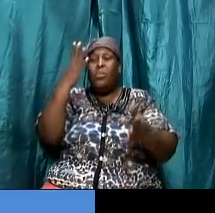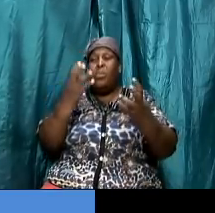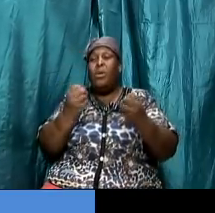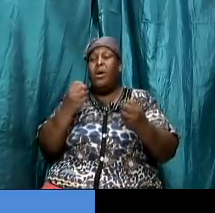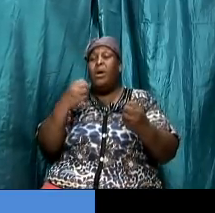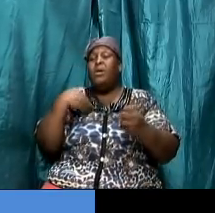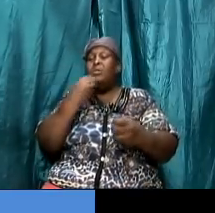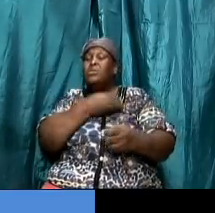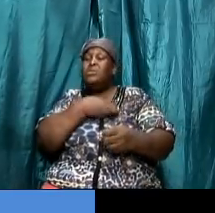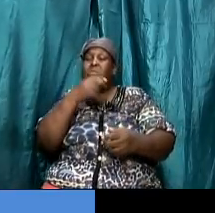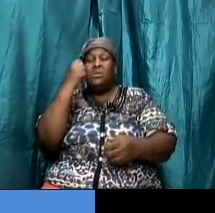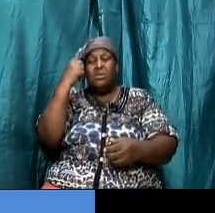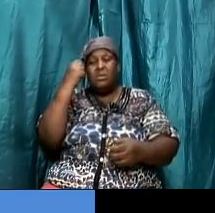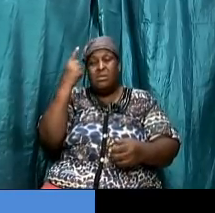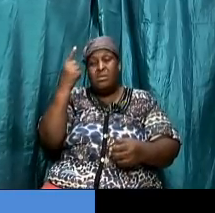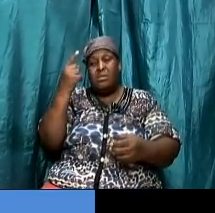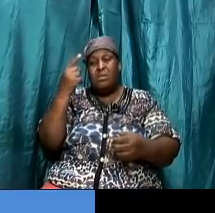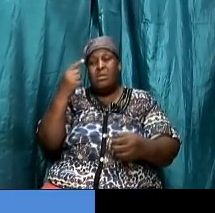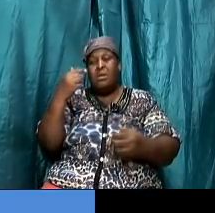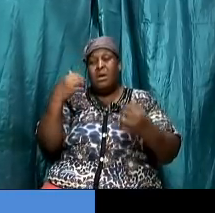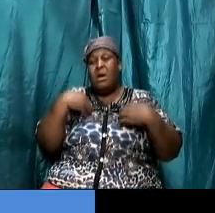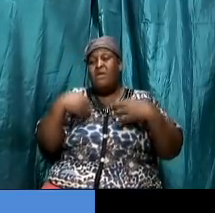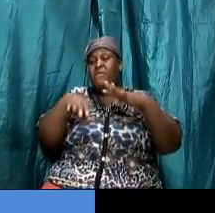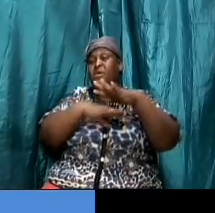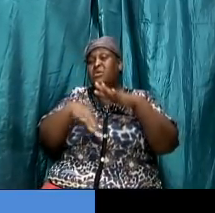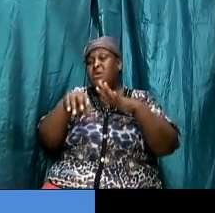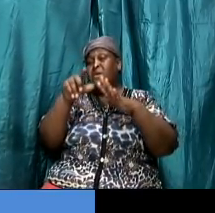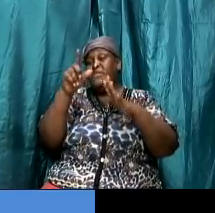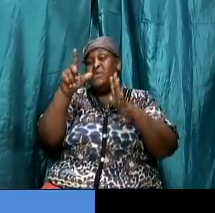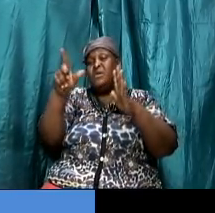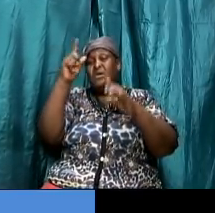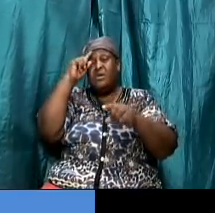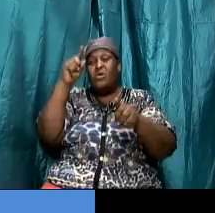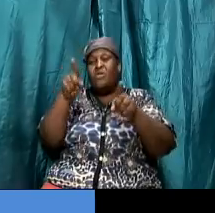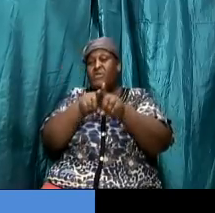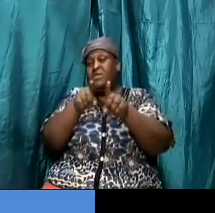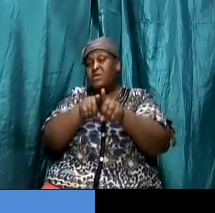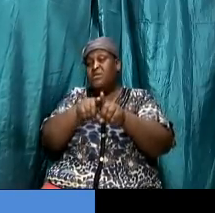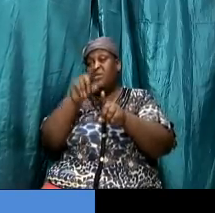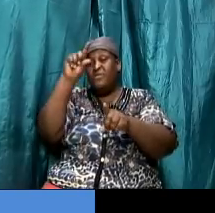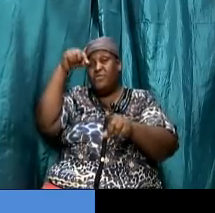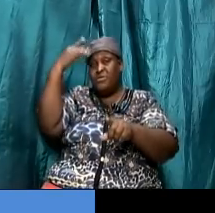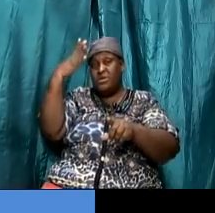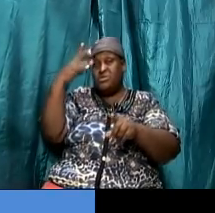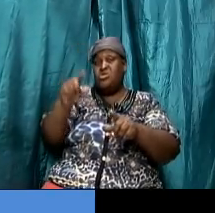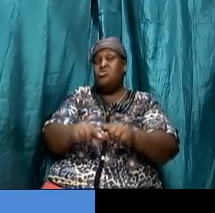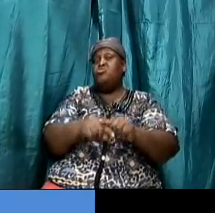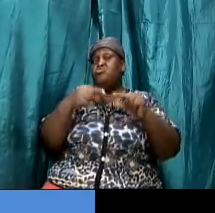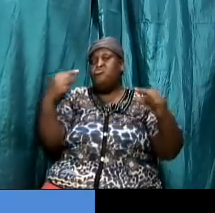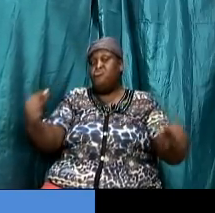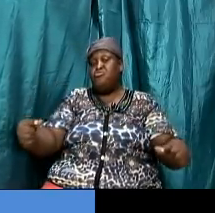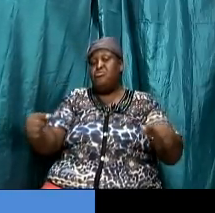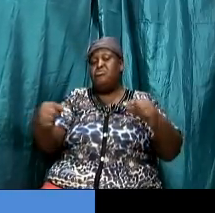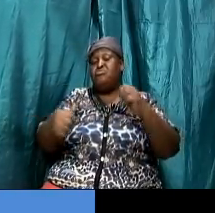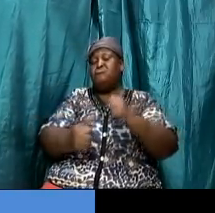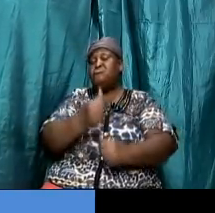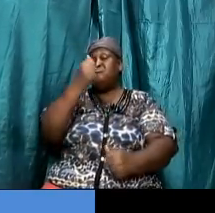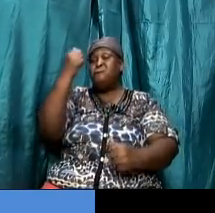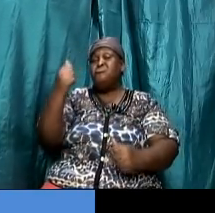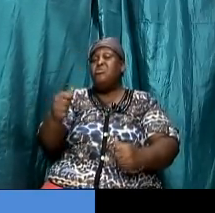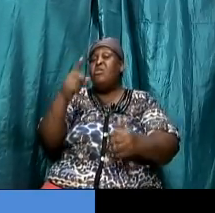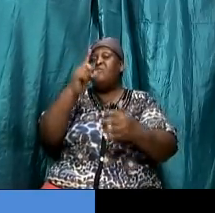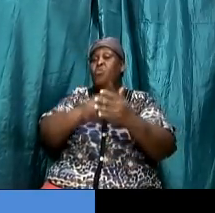we have under the covenant of grace is greater than what they